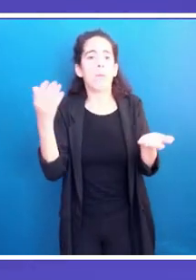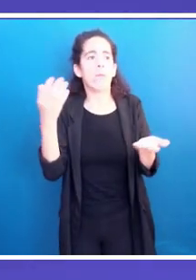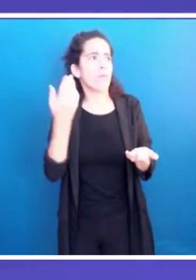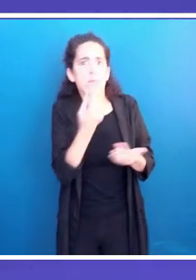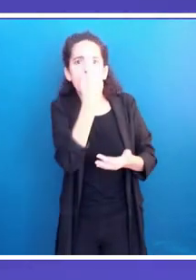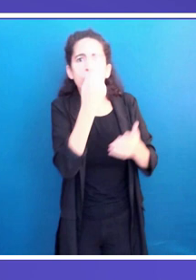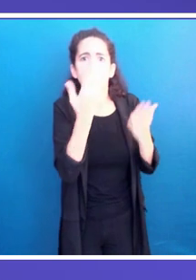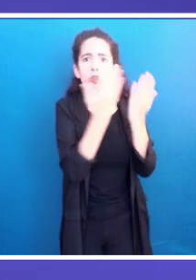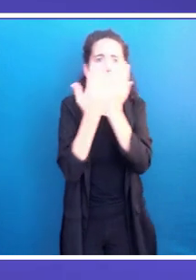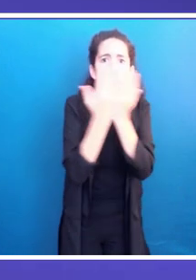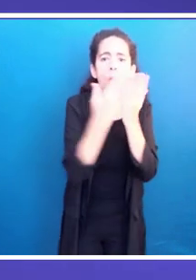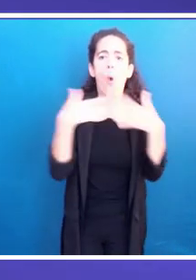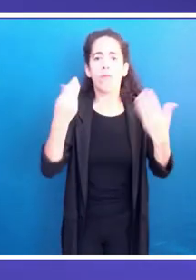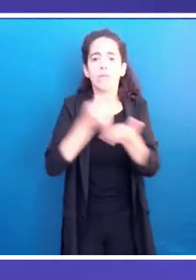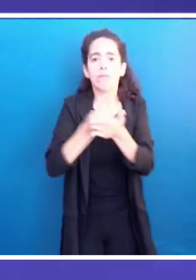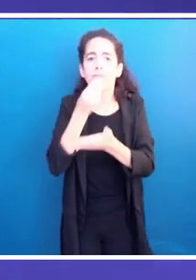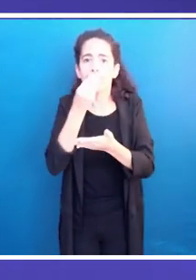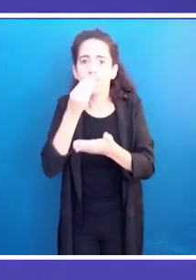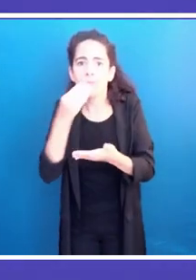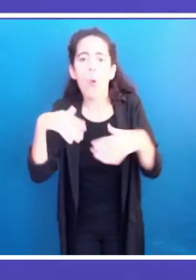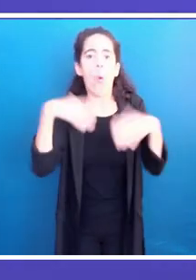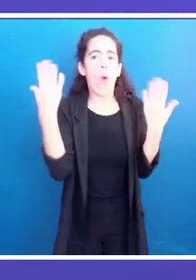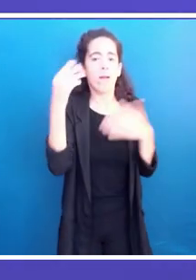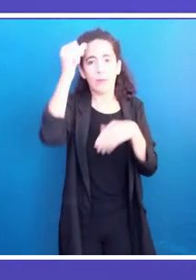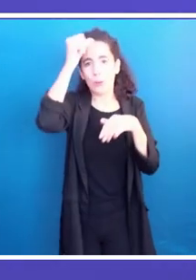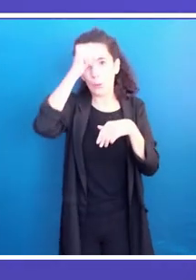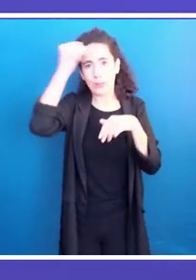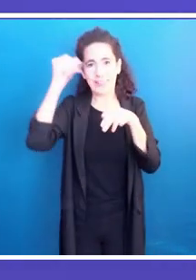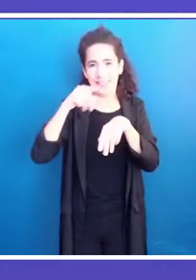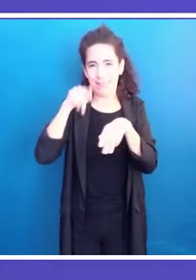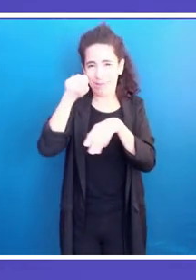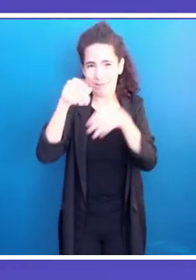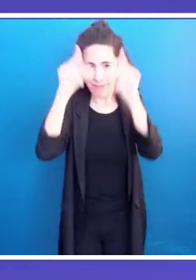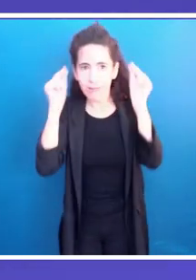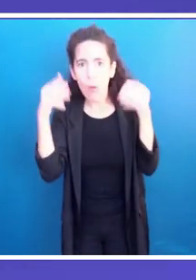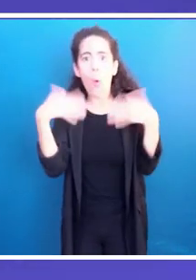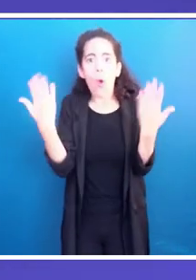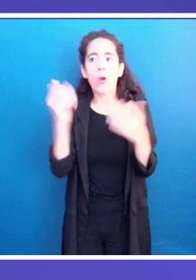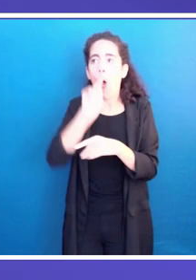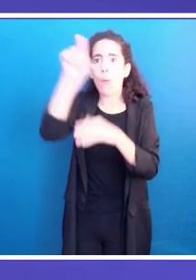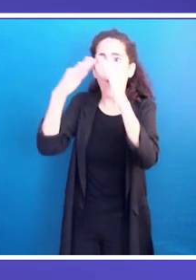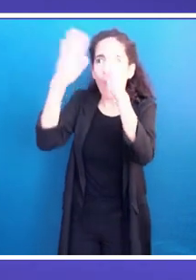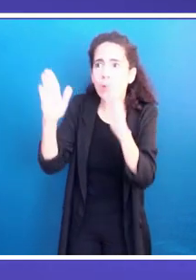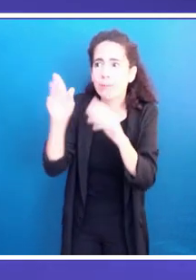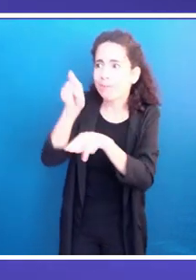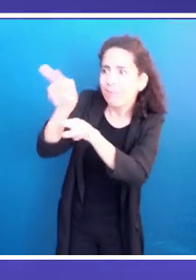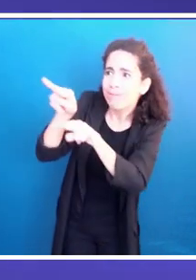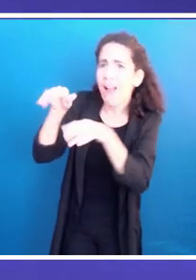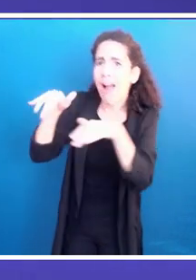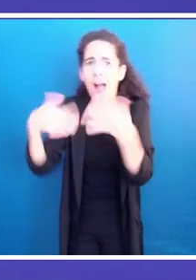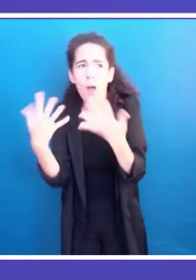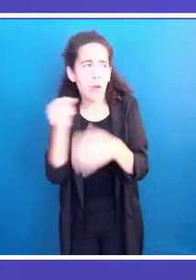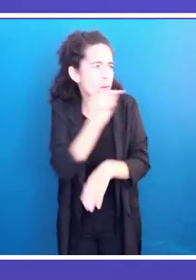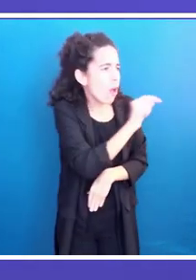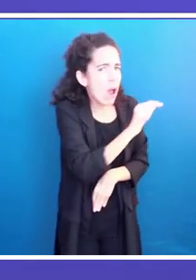or domestic workers. All these activities are essential for the life and the economy of countries to